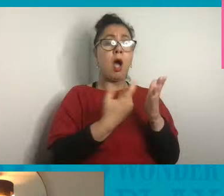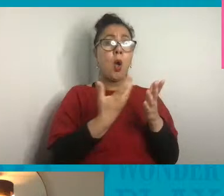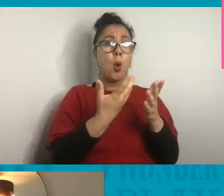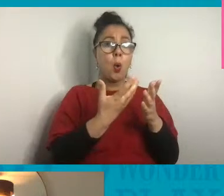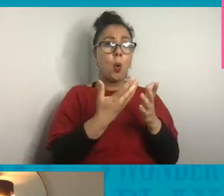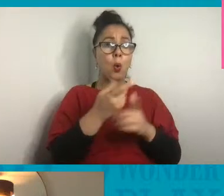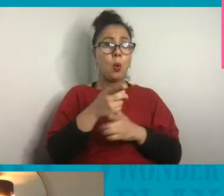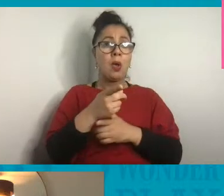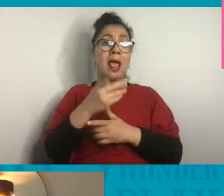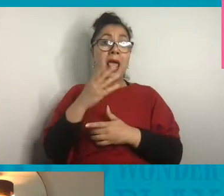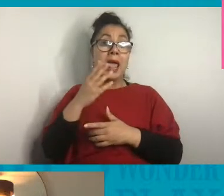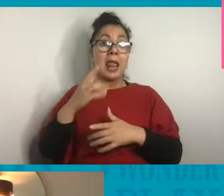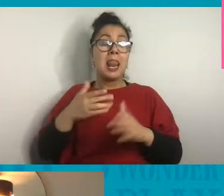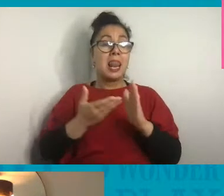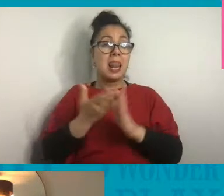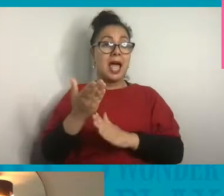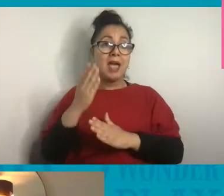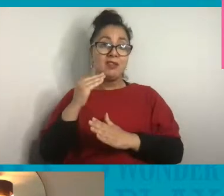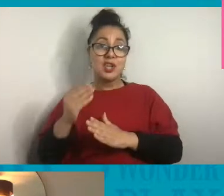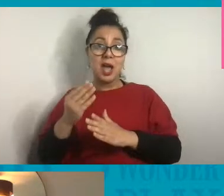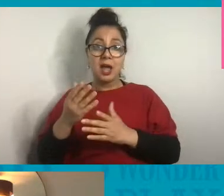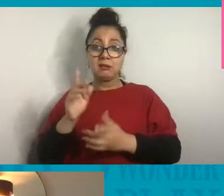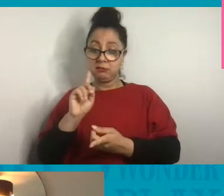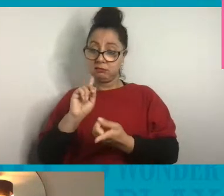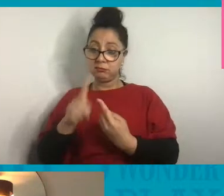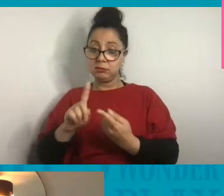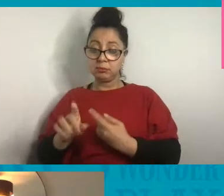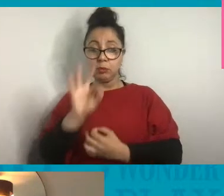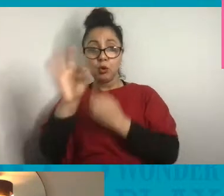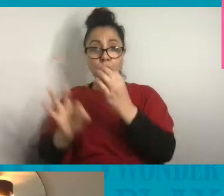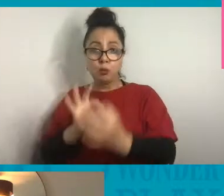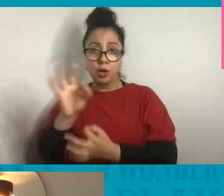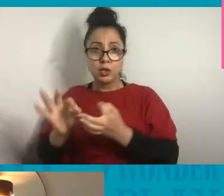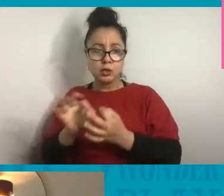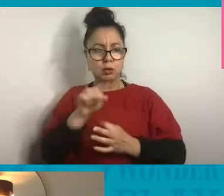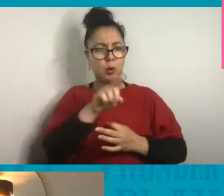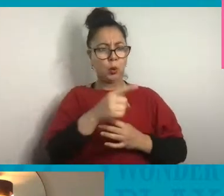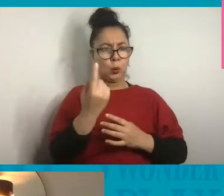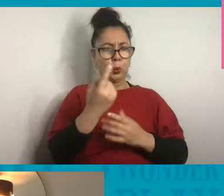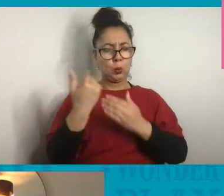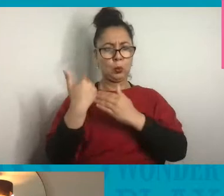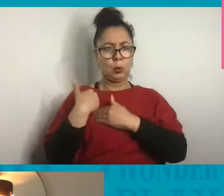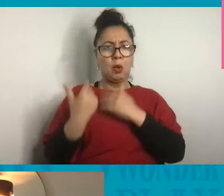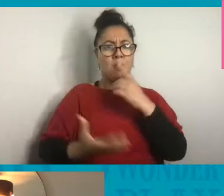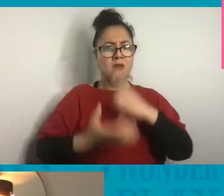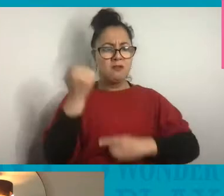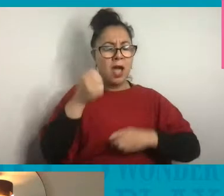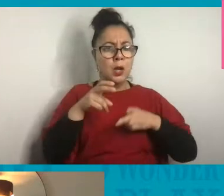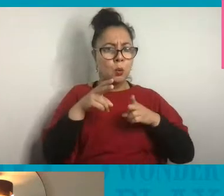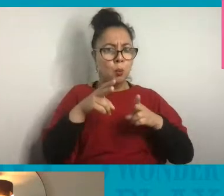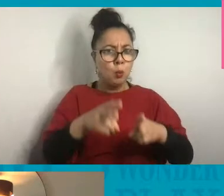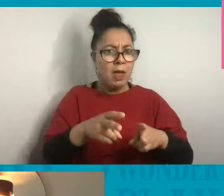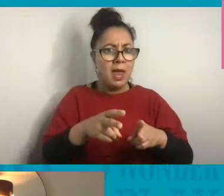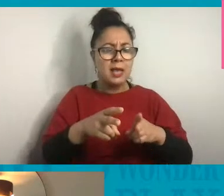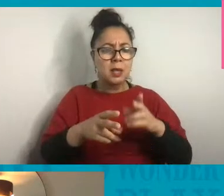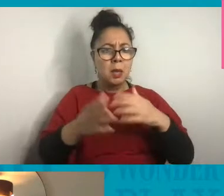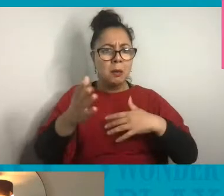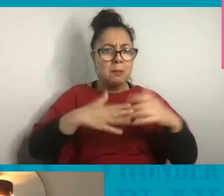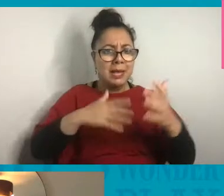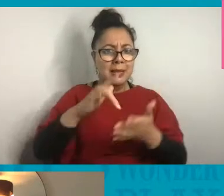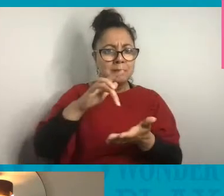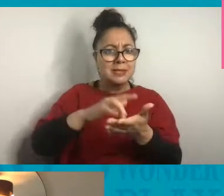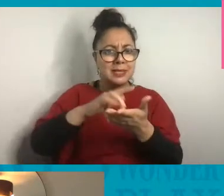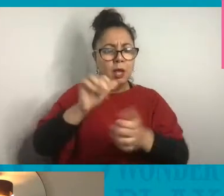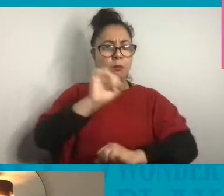Izaal is an engineer who's finding ways for us to build cities to protect the planet. So I'm going to invite